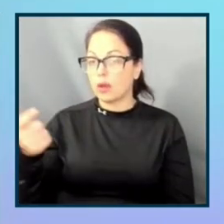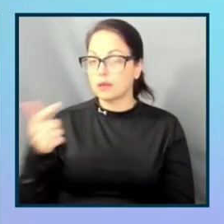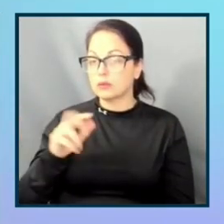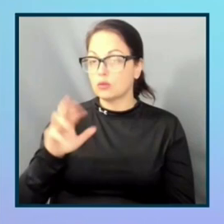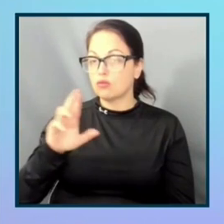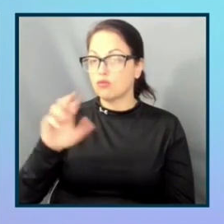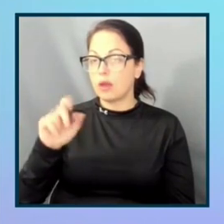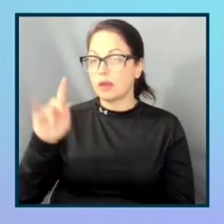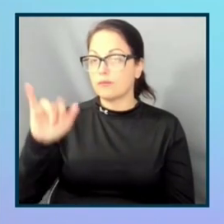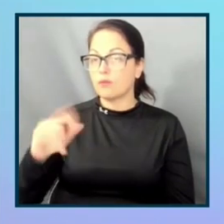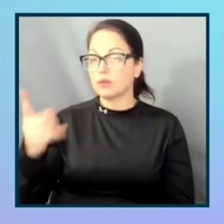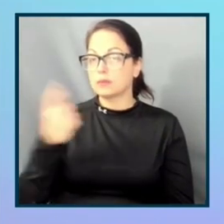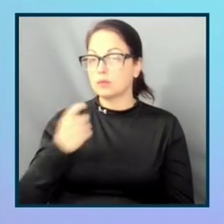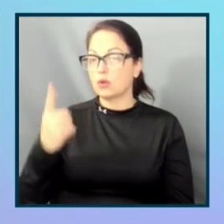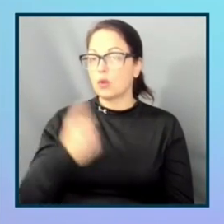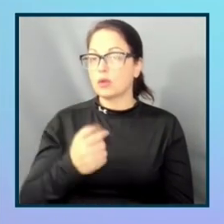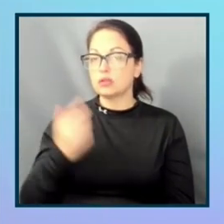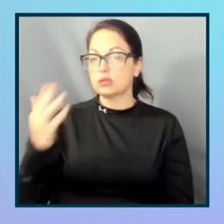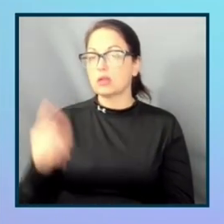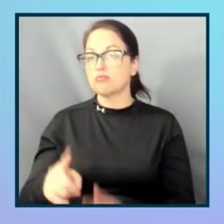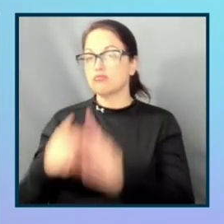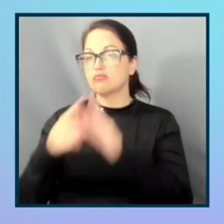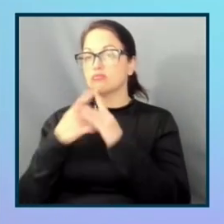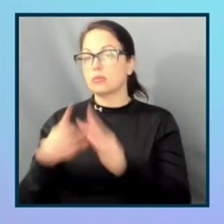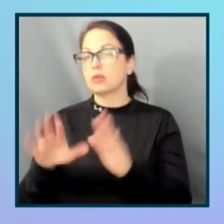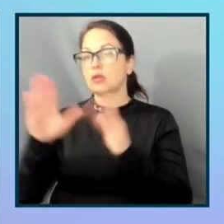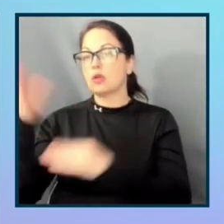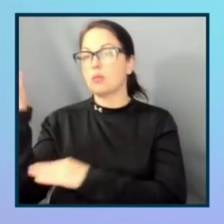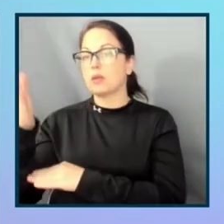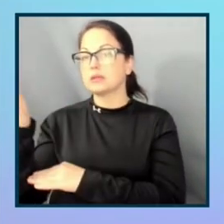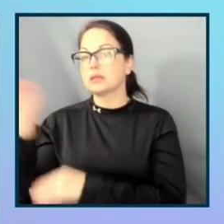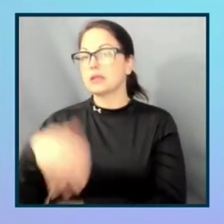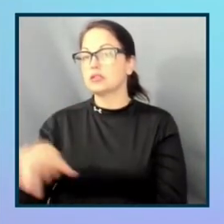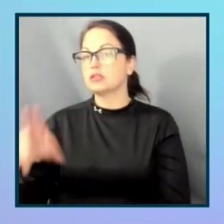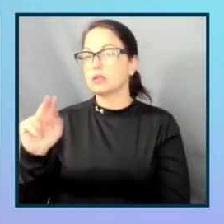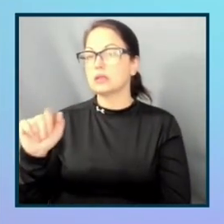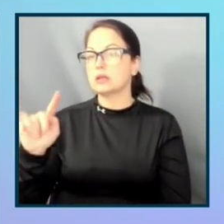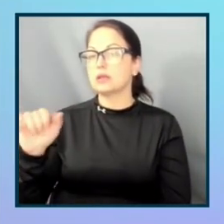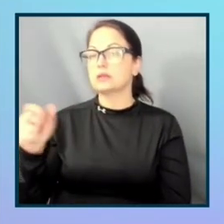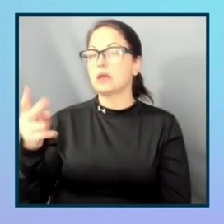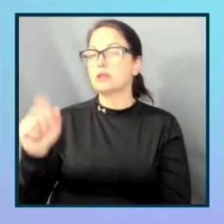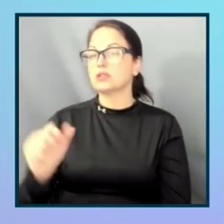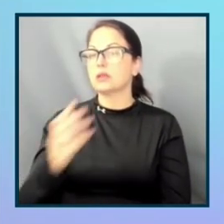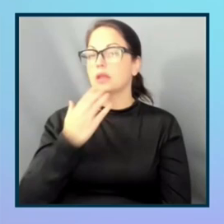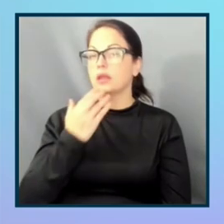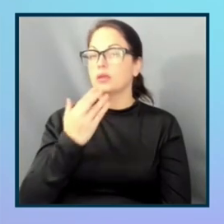All right, let's get into it and great presentation, Natasha and Faith. Thank you.